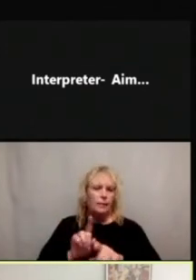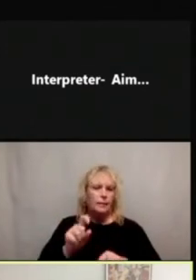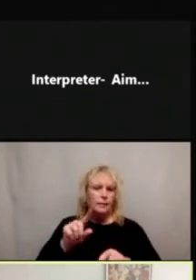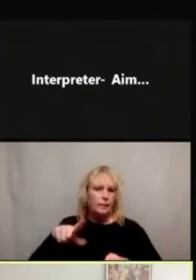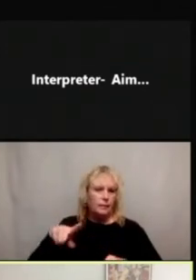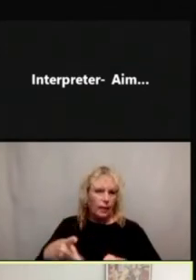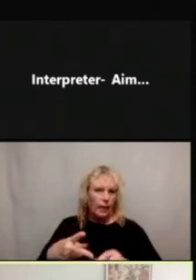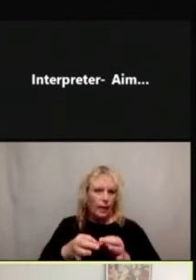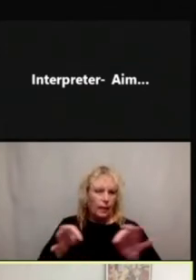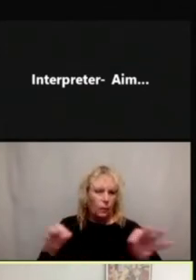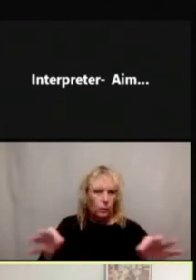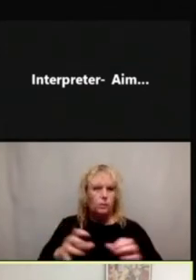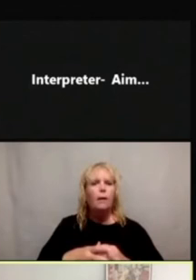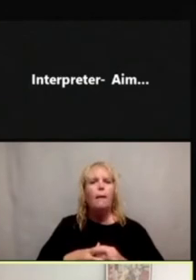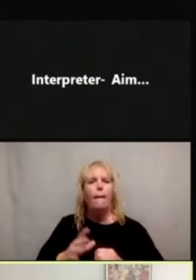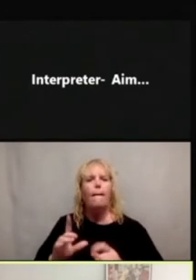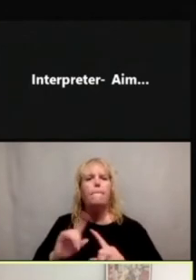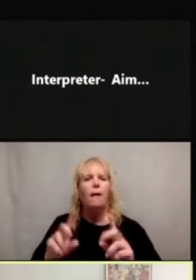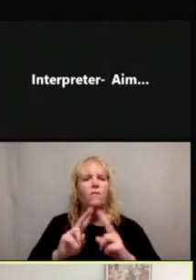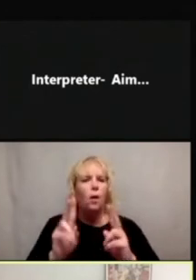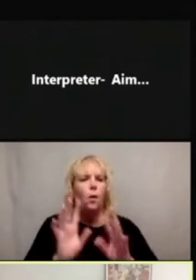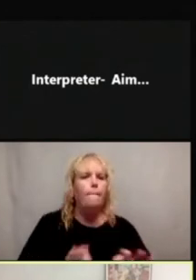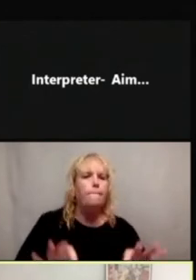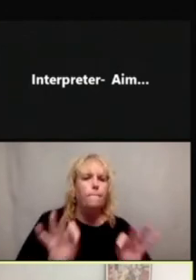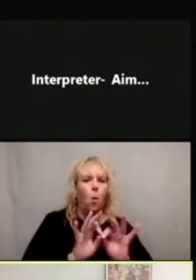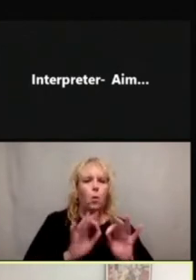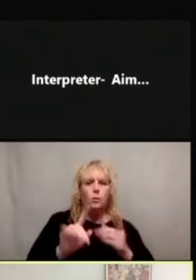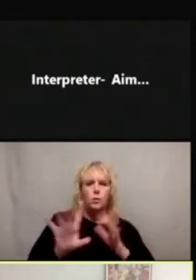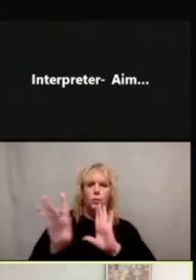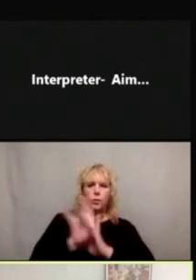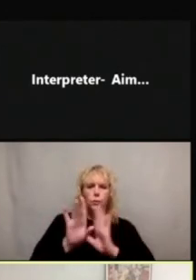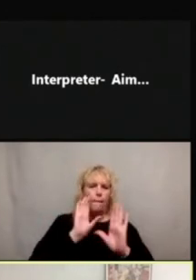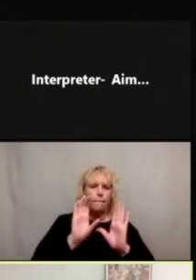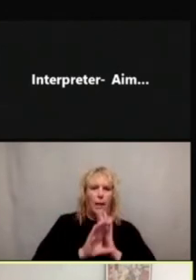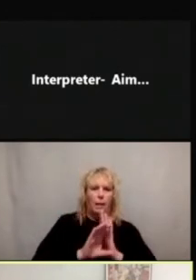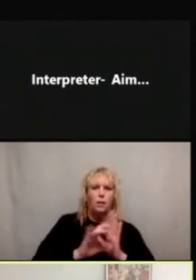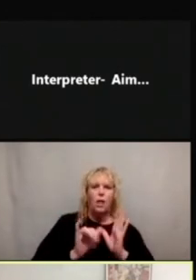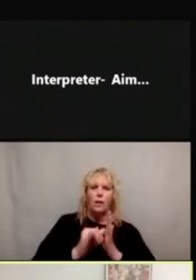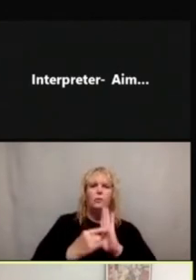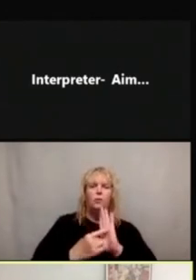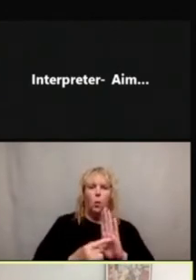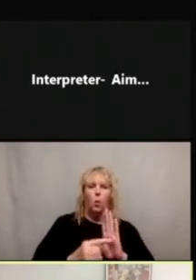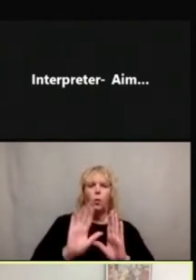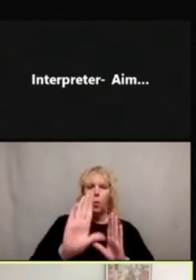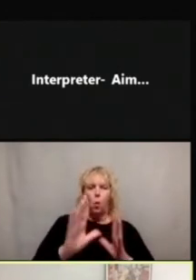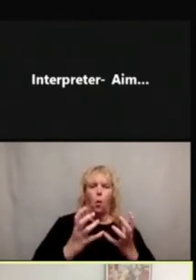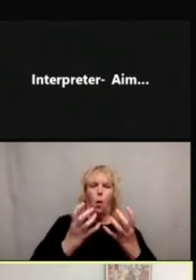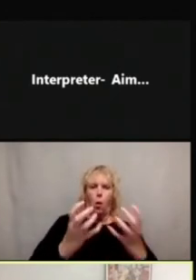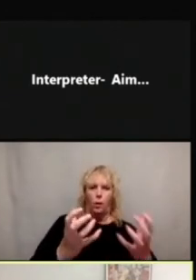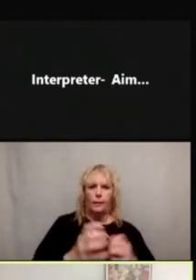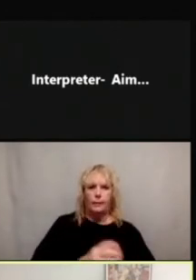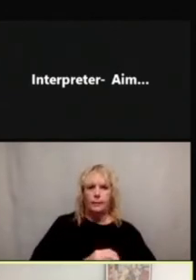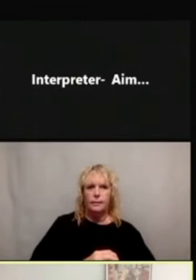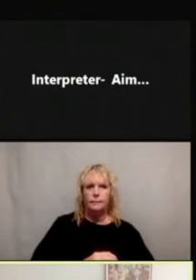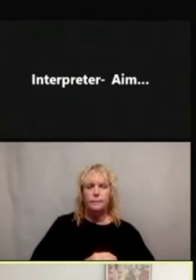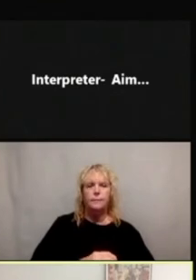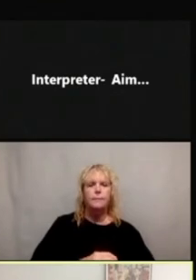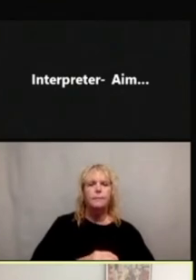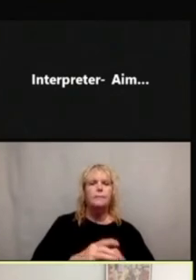to use them, but it's also important to choose images that represent your priority audience. So in this first example,